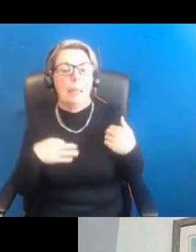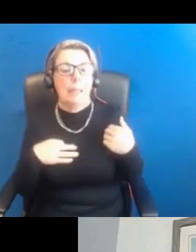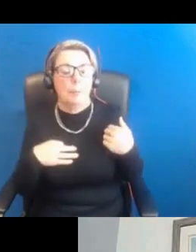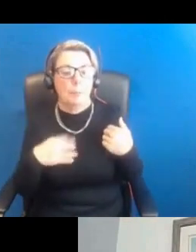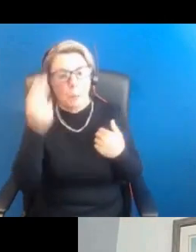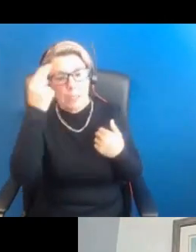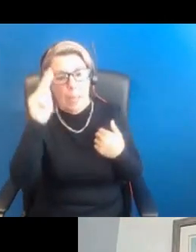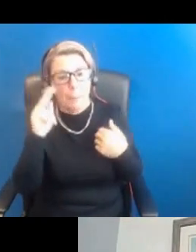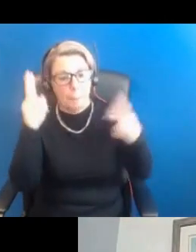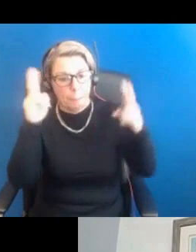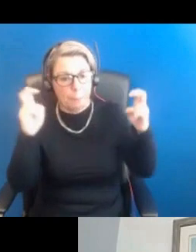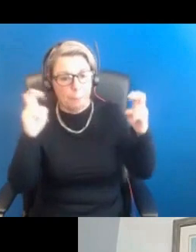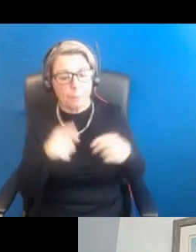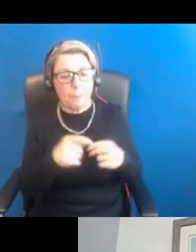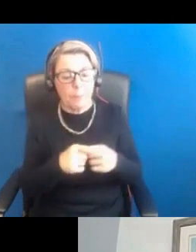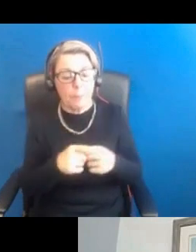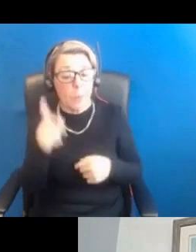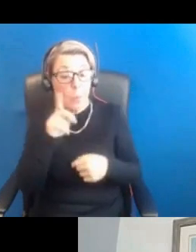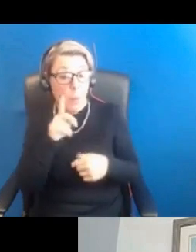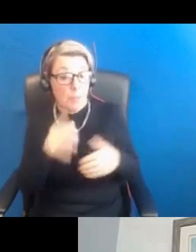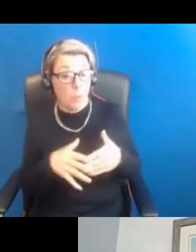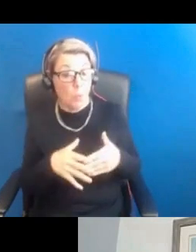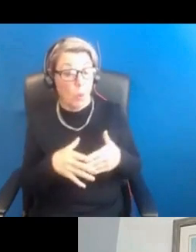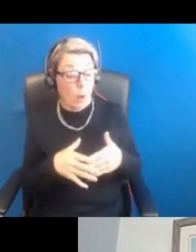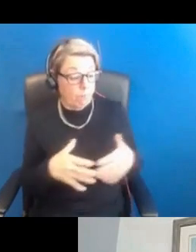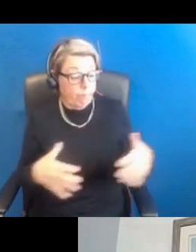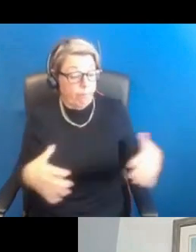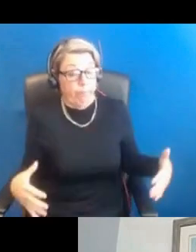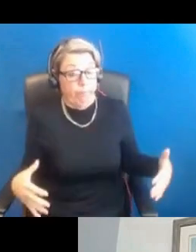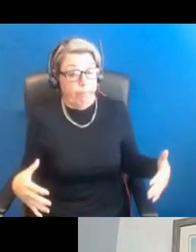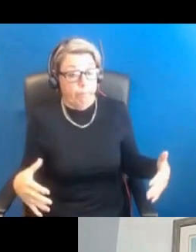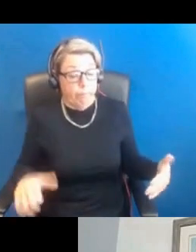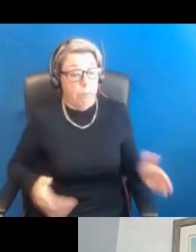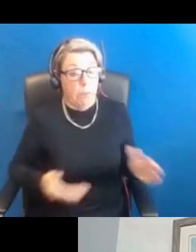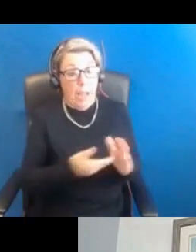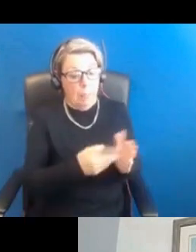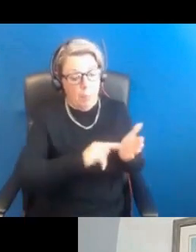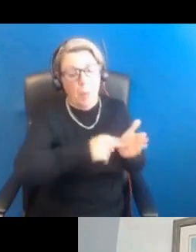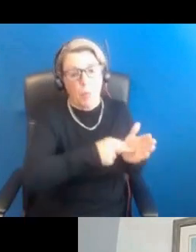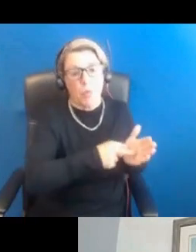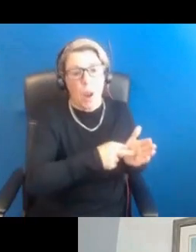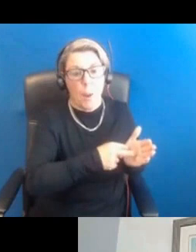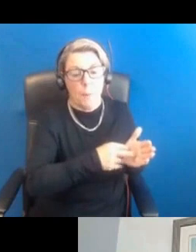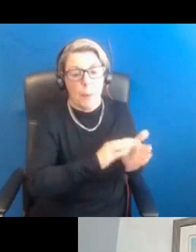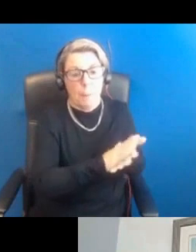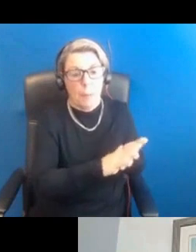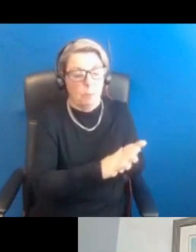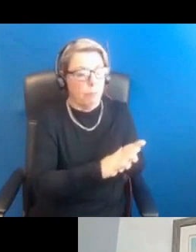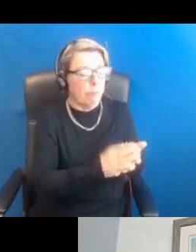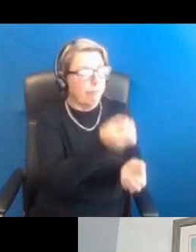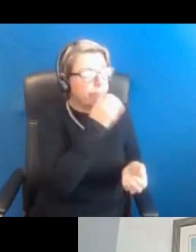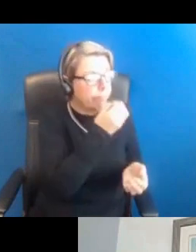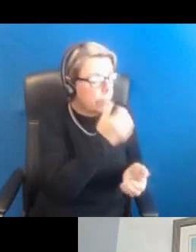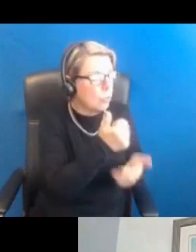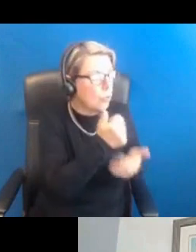is that they had women who were obese, and they enrolled them into a program where they had a lot of dietary support, they